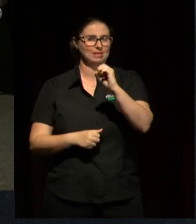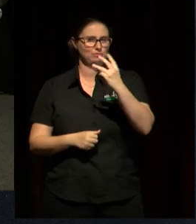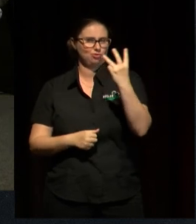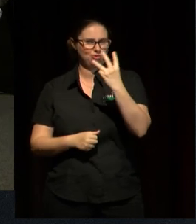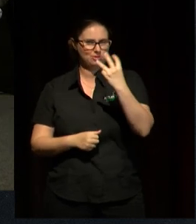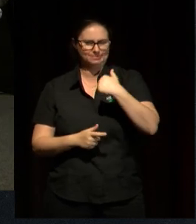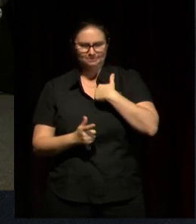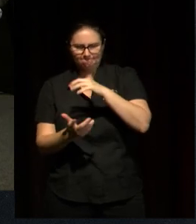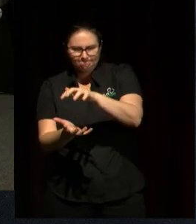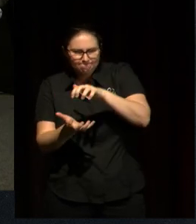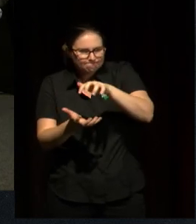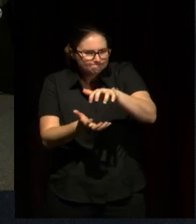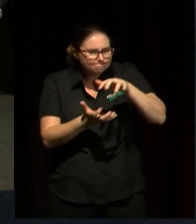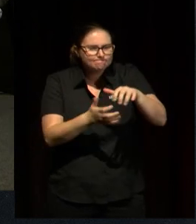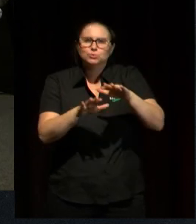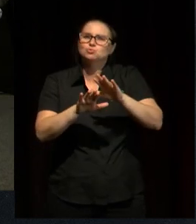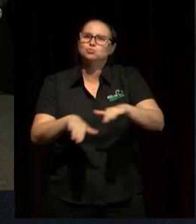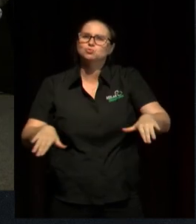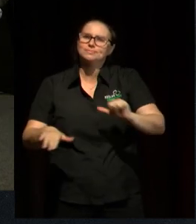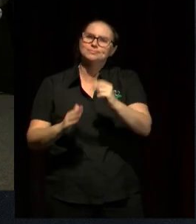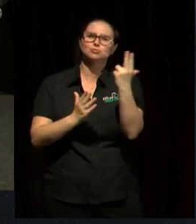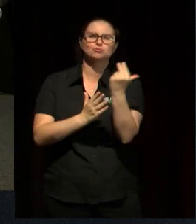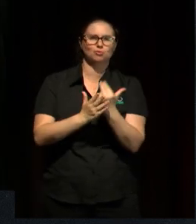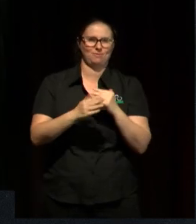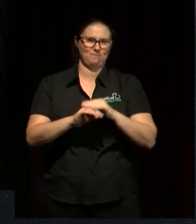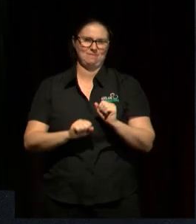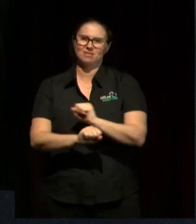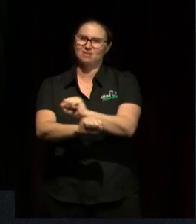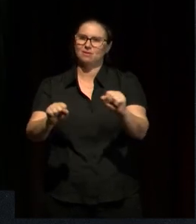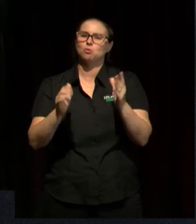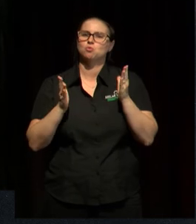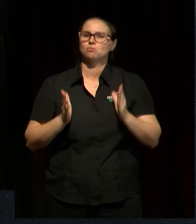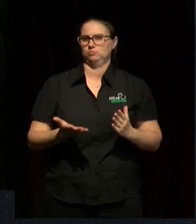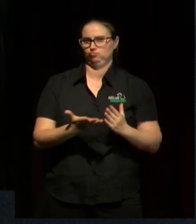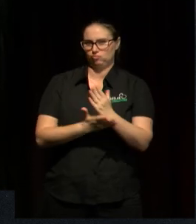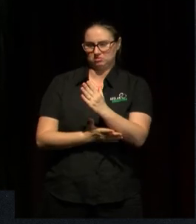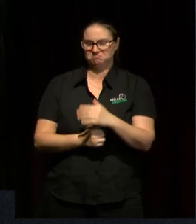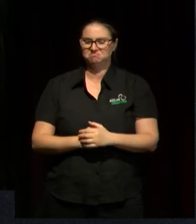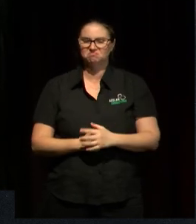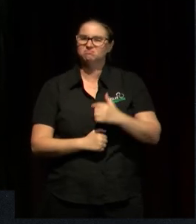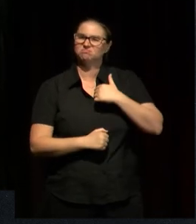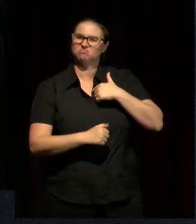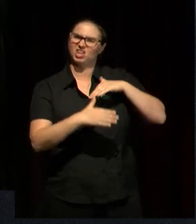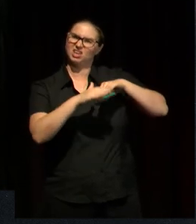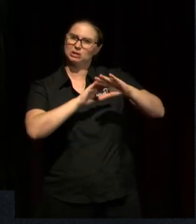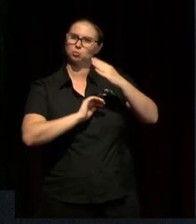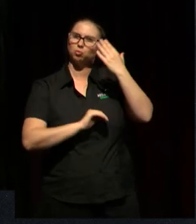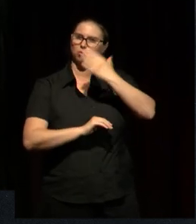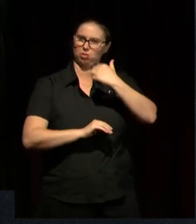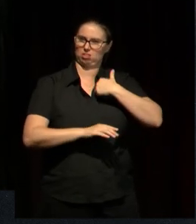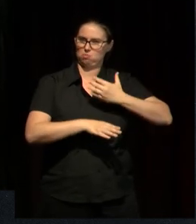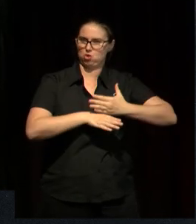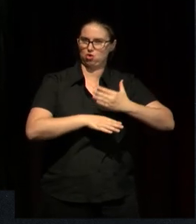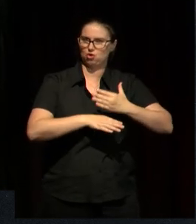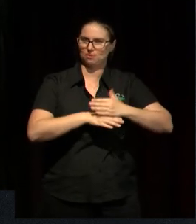around their human rights. And I was working in this school with a large number of recent arrival